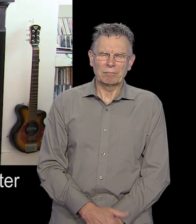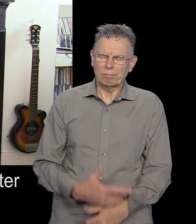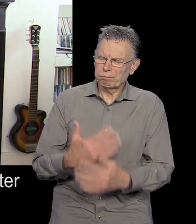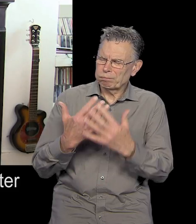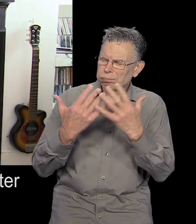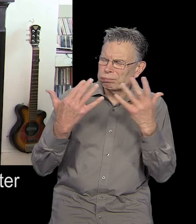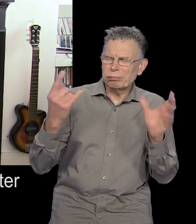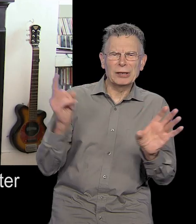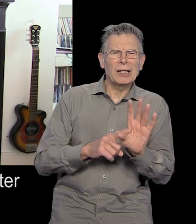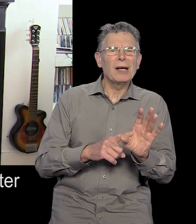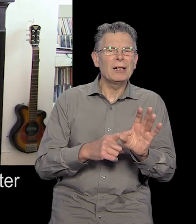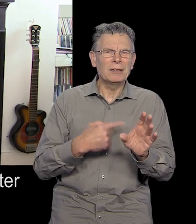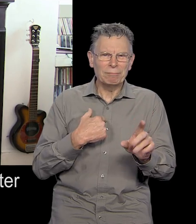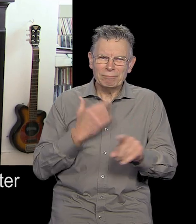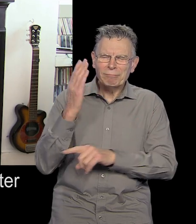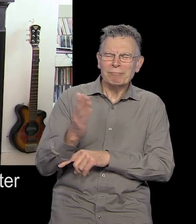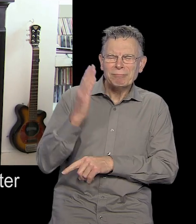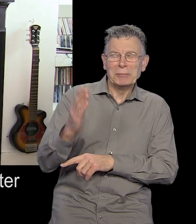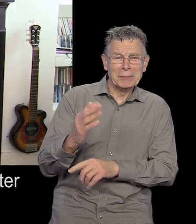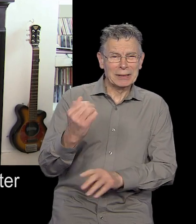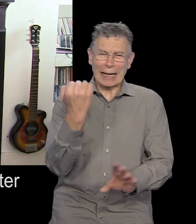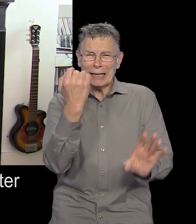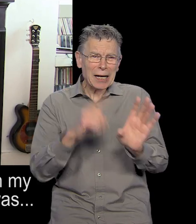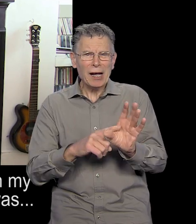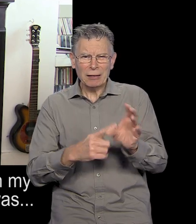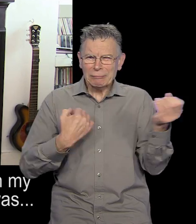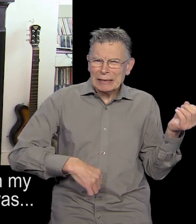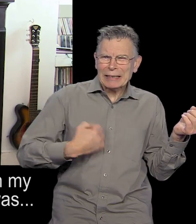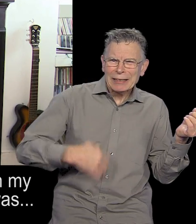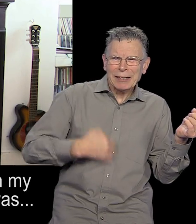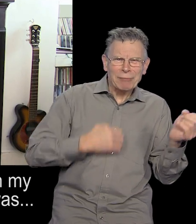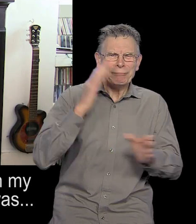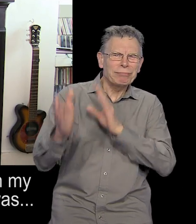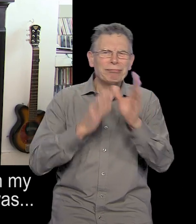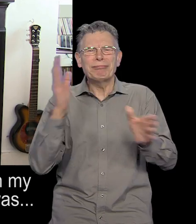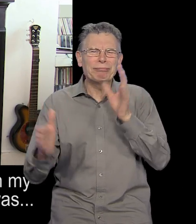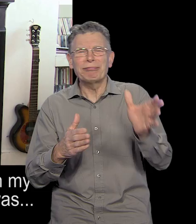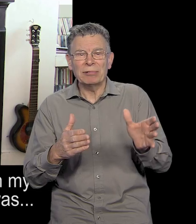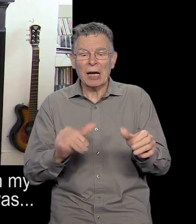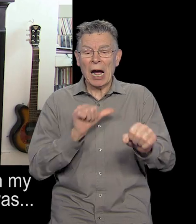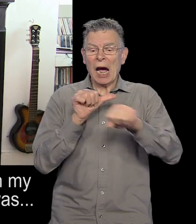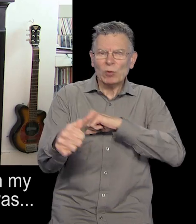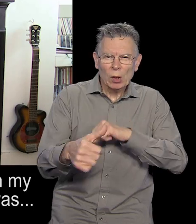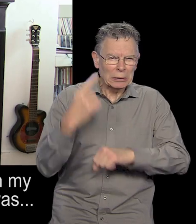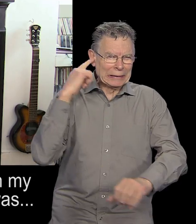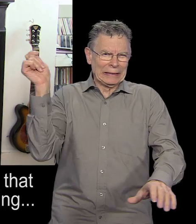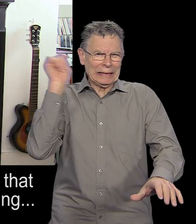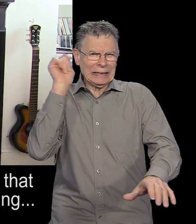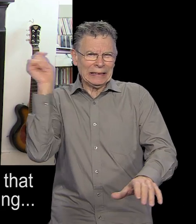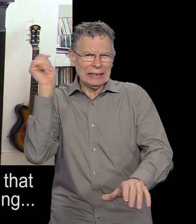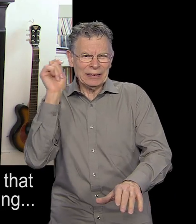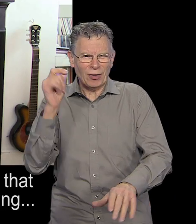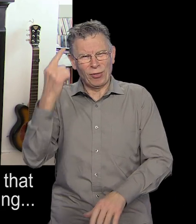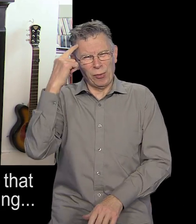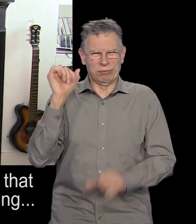After years, or even actually after decades of going to gigs and having a ringing in my ear afterwards, which I thought was just